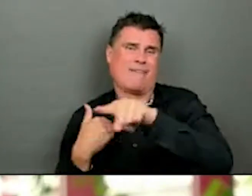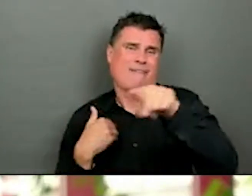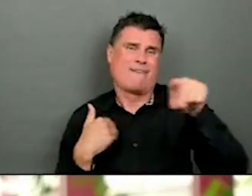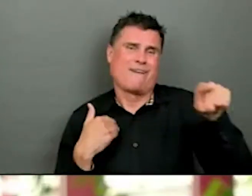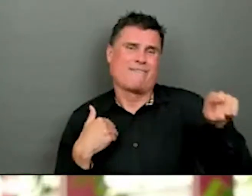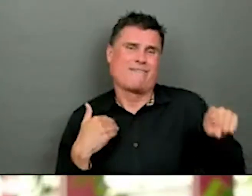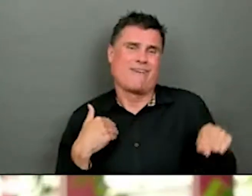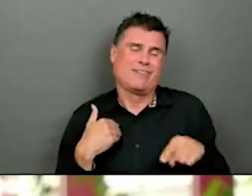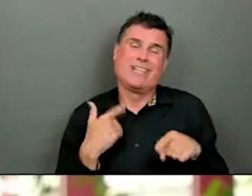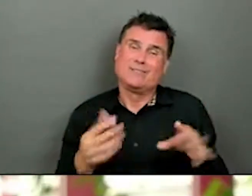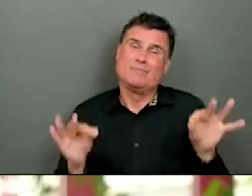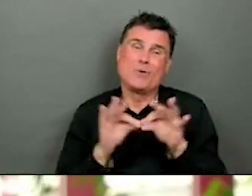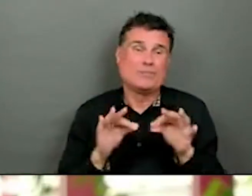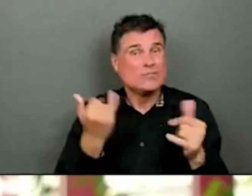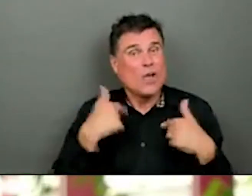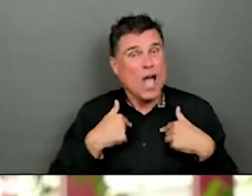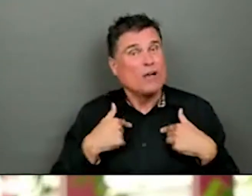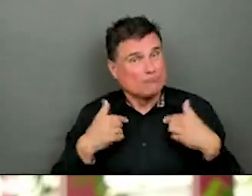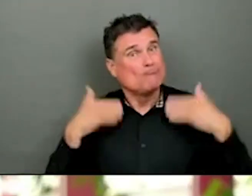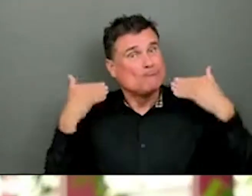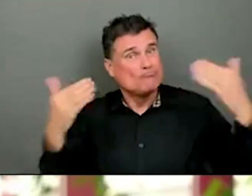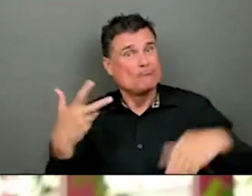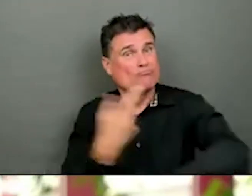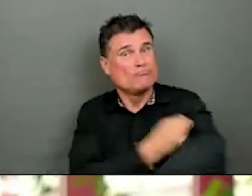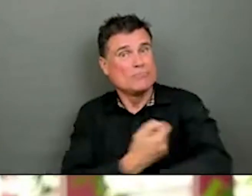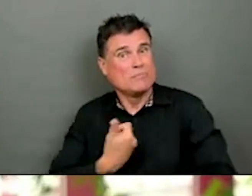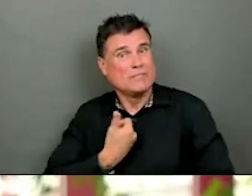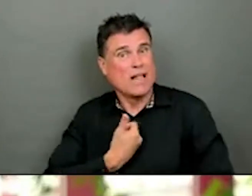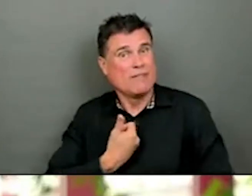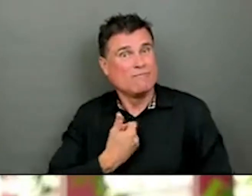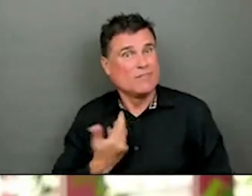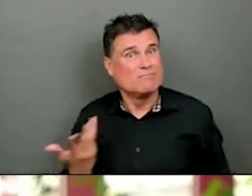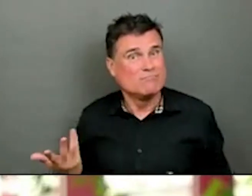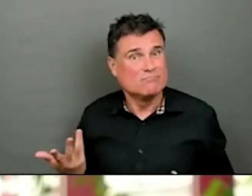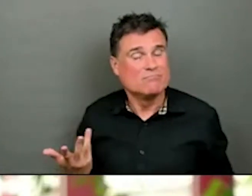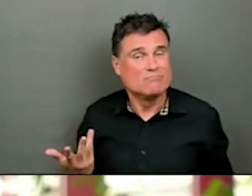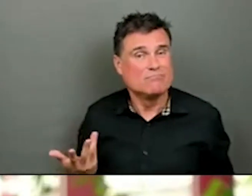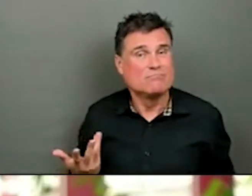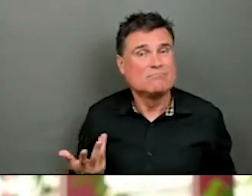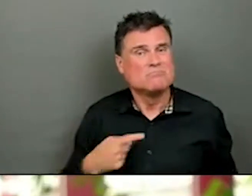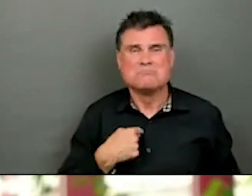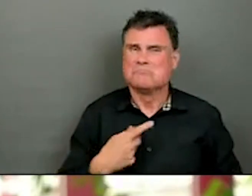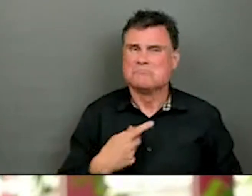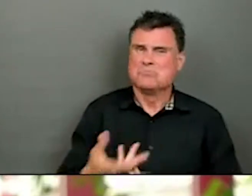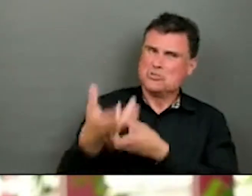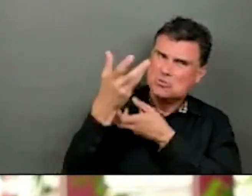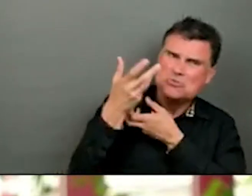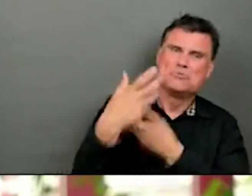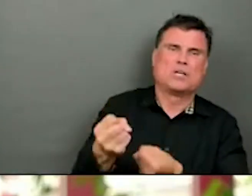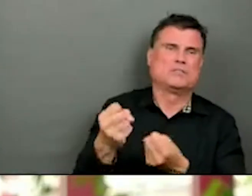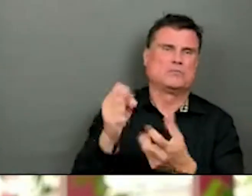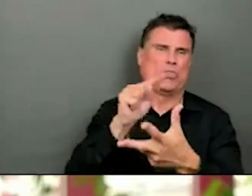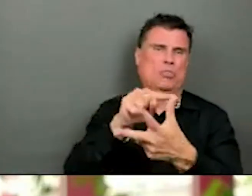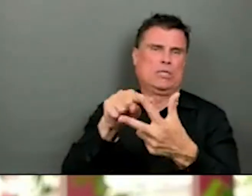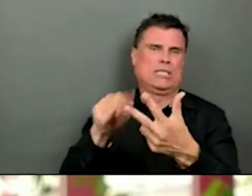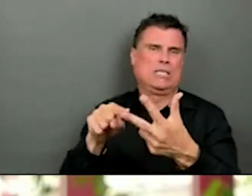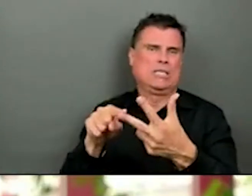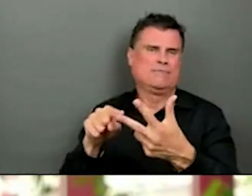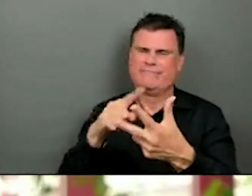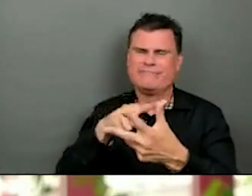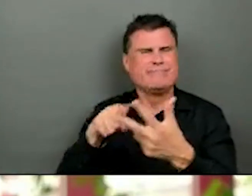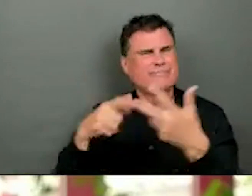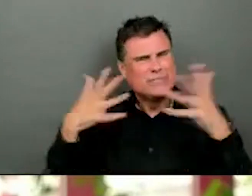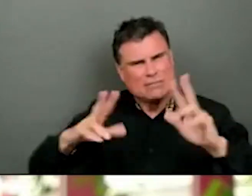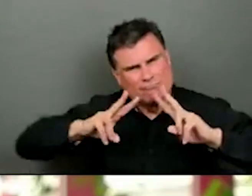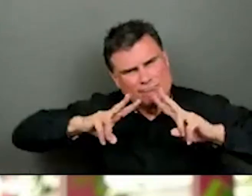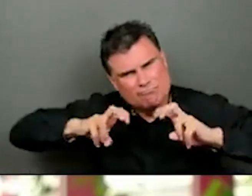that's why I got my vaccine early on, because I had faith that these vaccines have been well-researched, that we knew they were